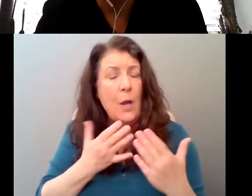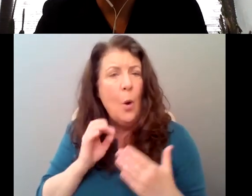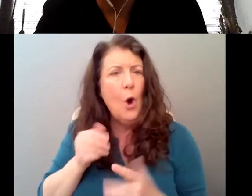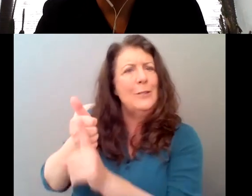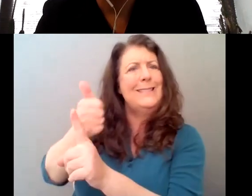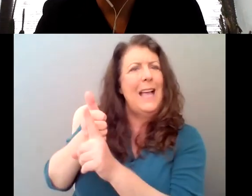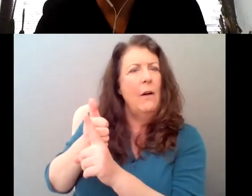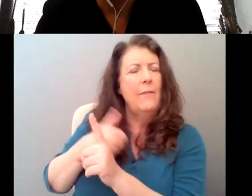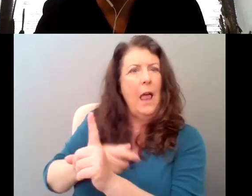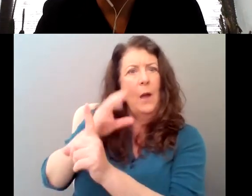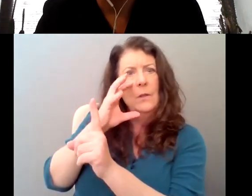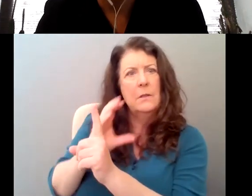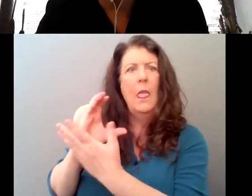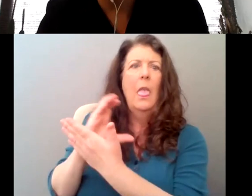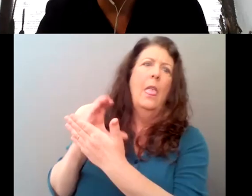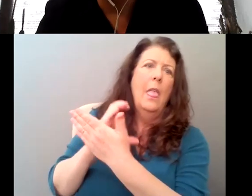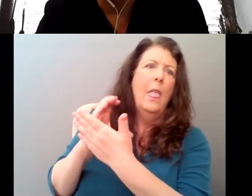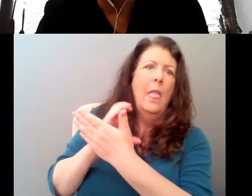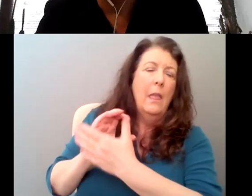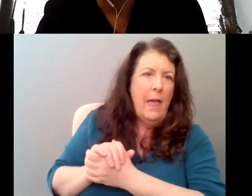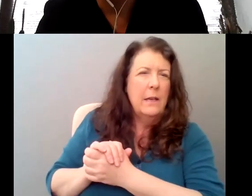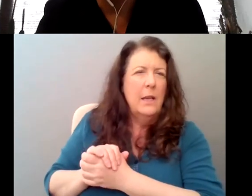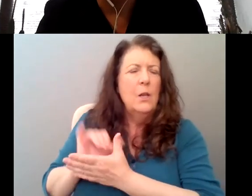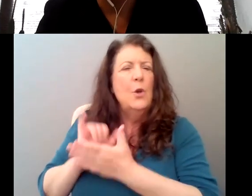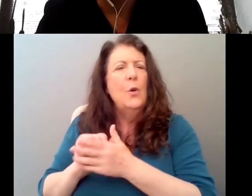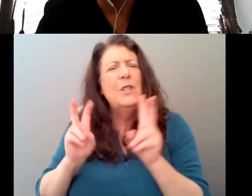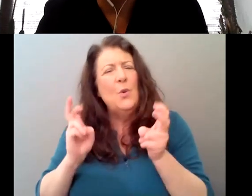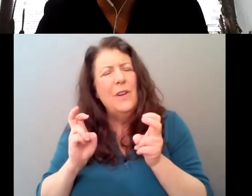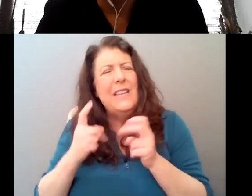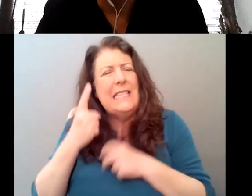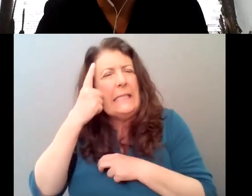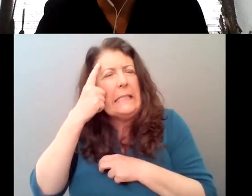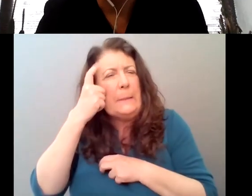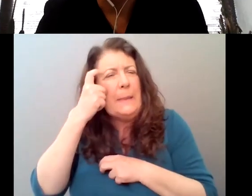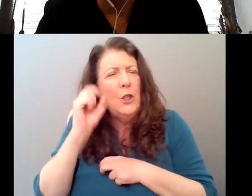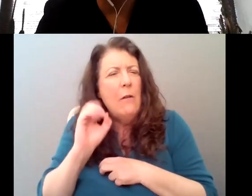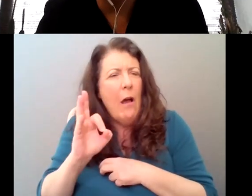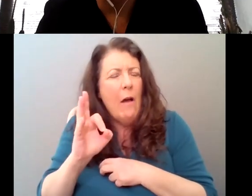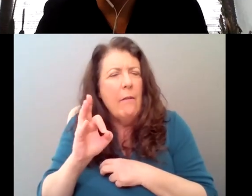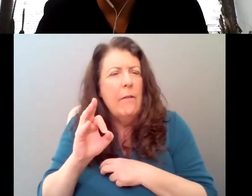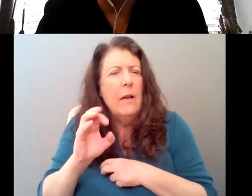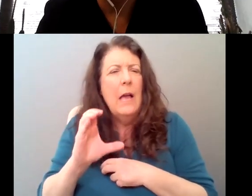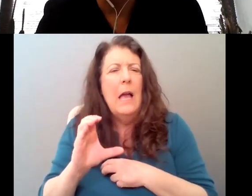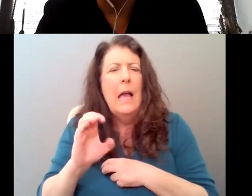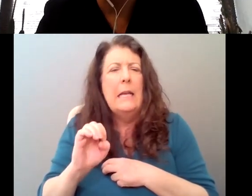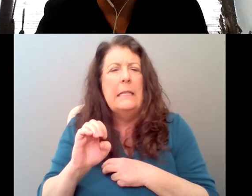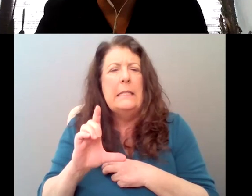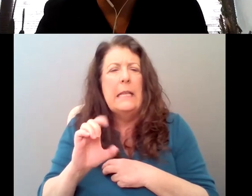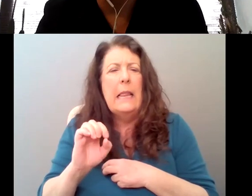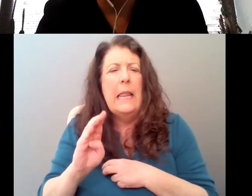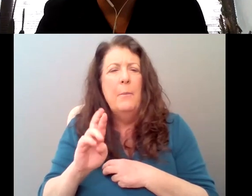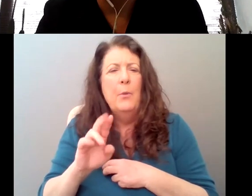a little keyhole into Emily's sort of suspicion of celebrity culture, but also like fascination with it. And, um, this